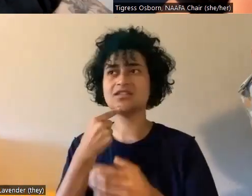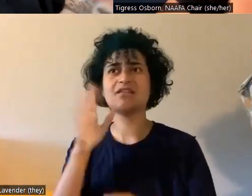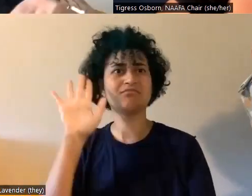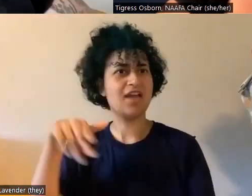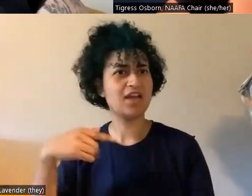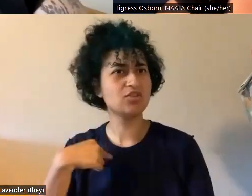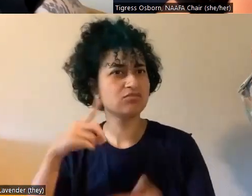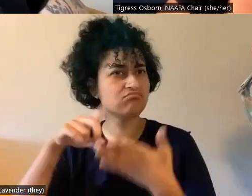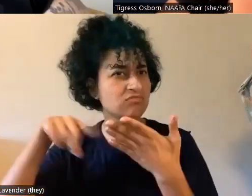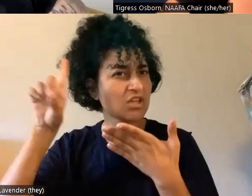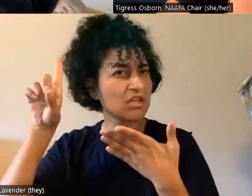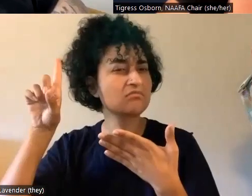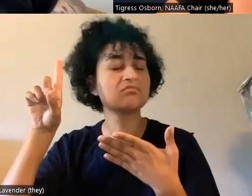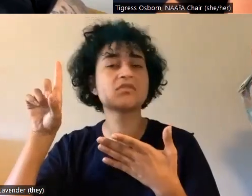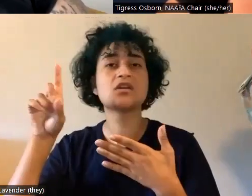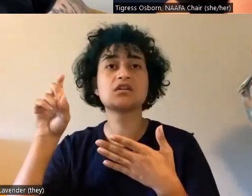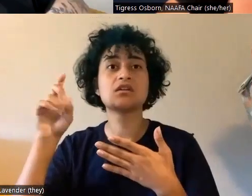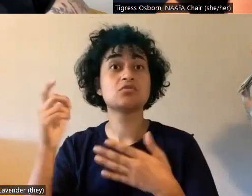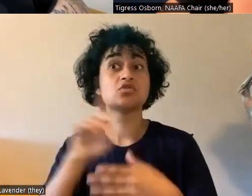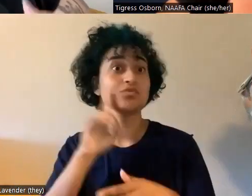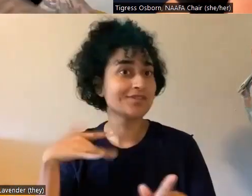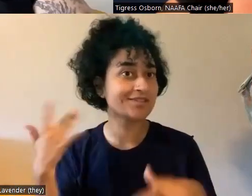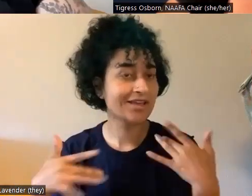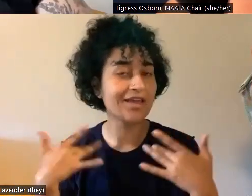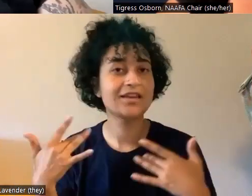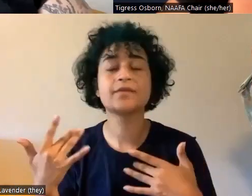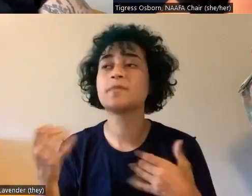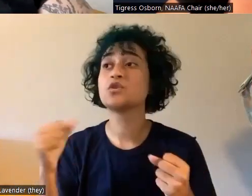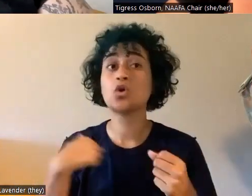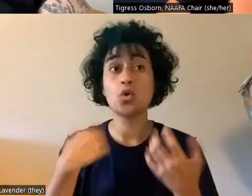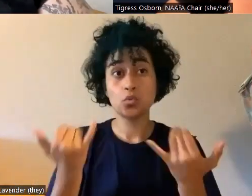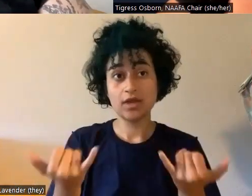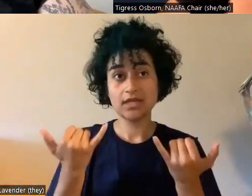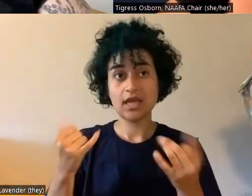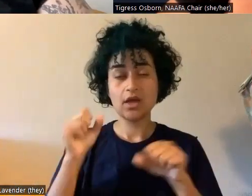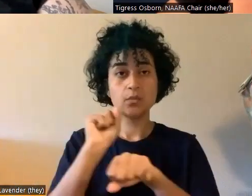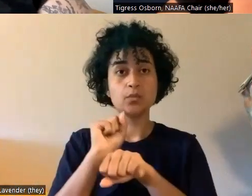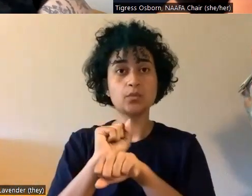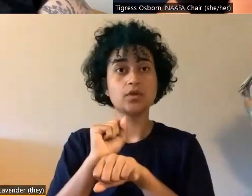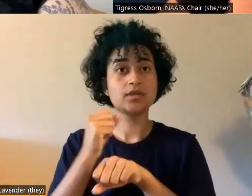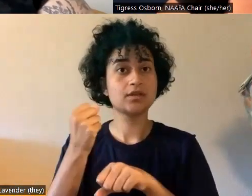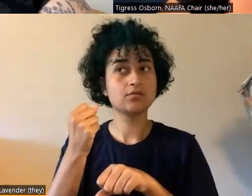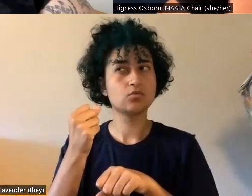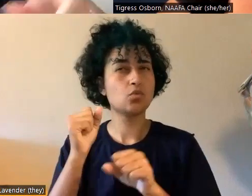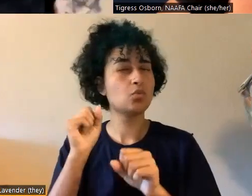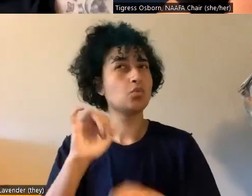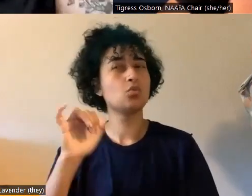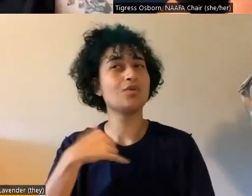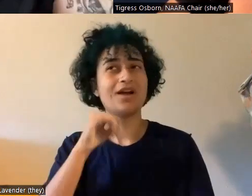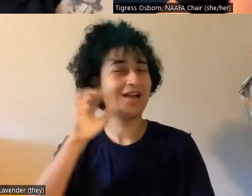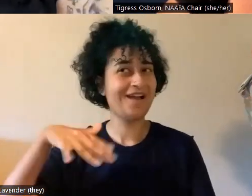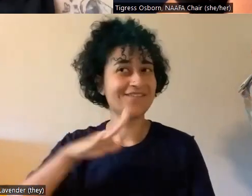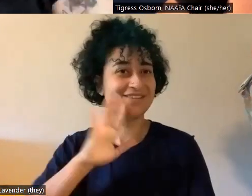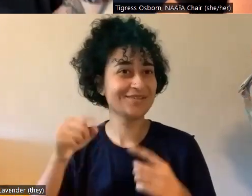or like out of the blue, which is really exciting. And so what I'm currently working on, I haven't even really talked about this on men's. This is a